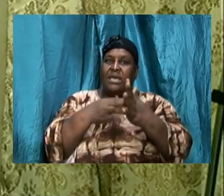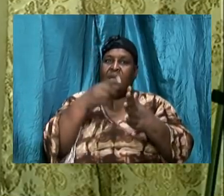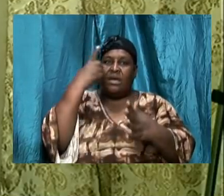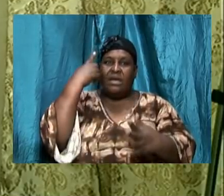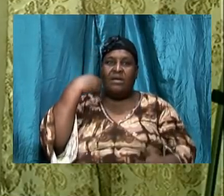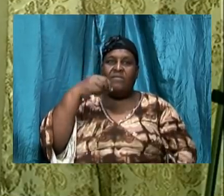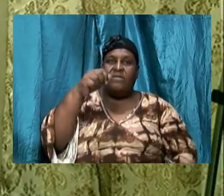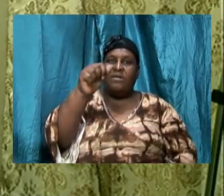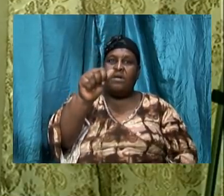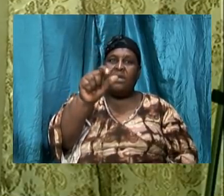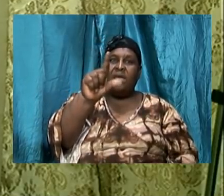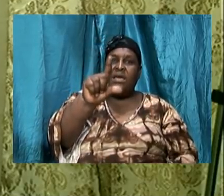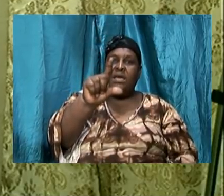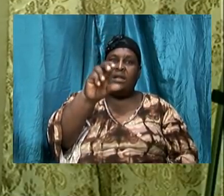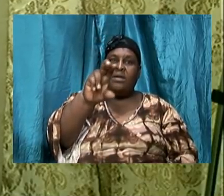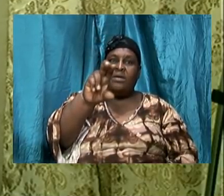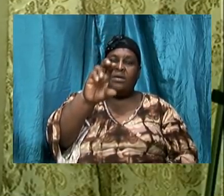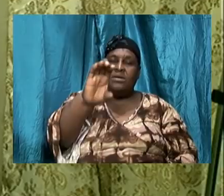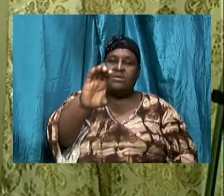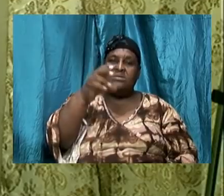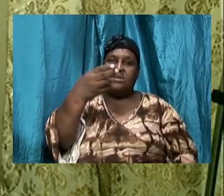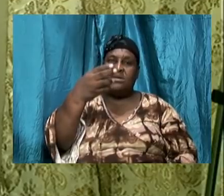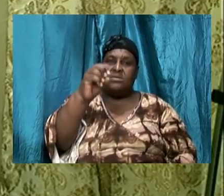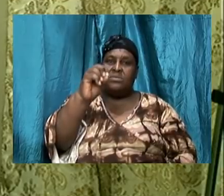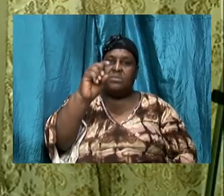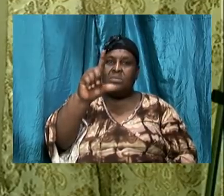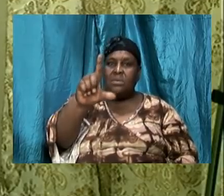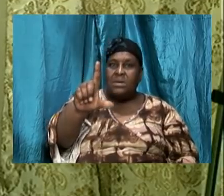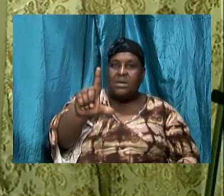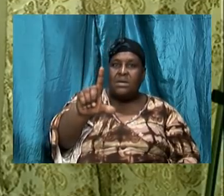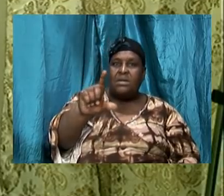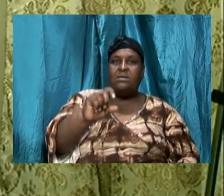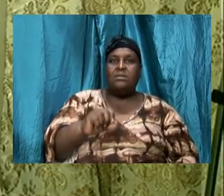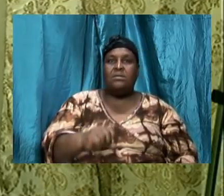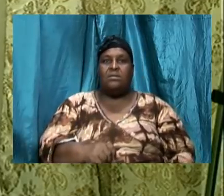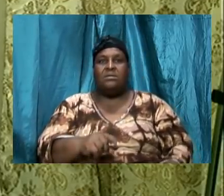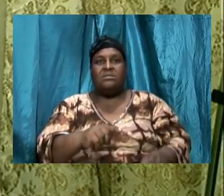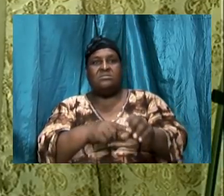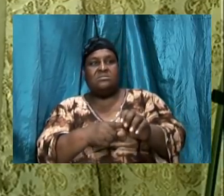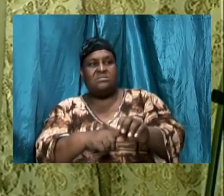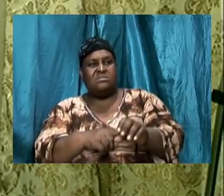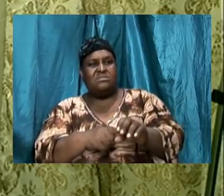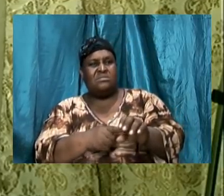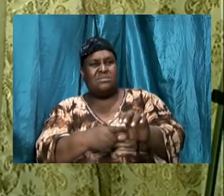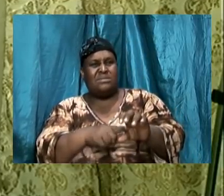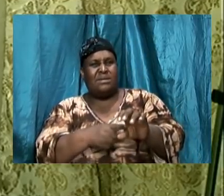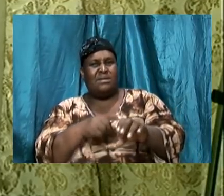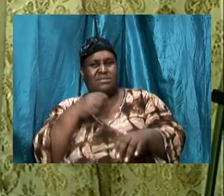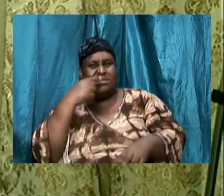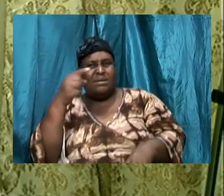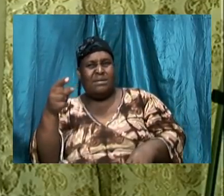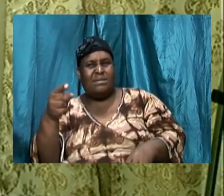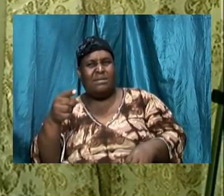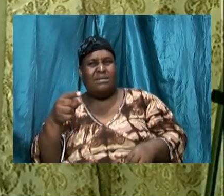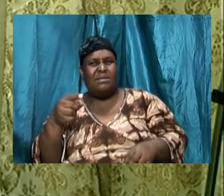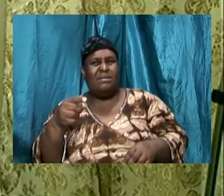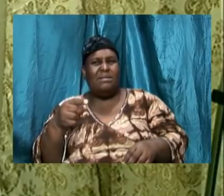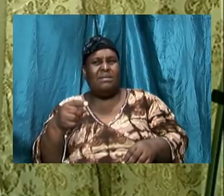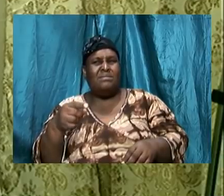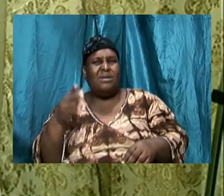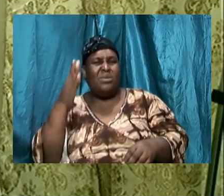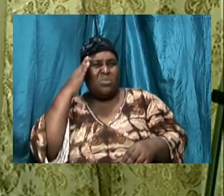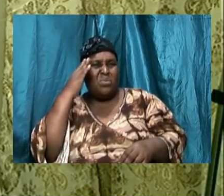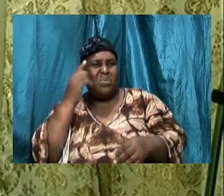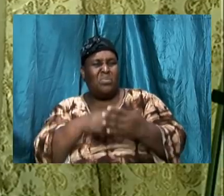as we start talking the diagnosis begins and I'm diagnosing because I know exactly what is happening